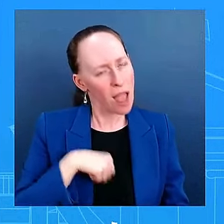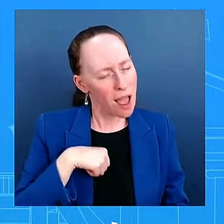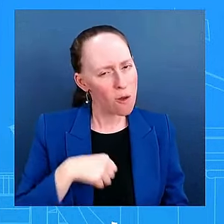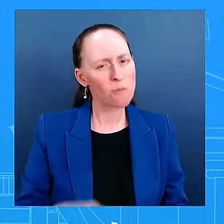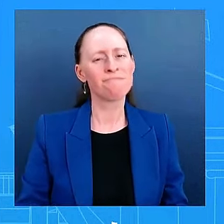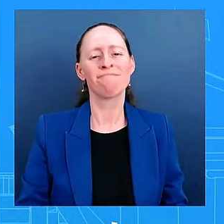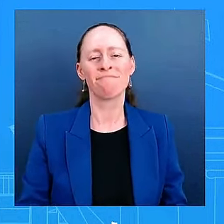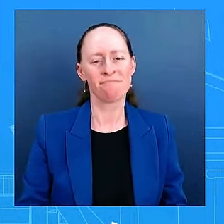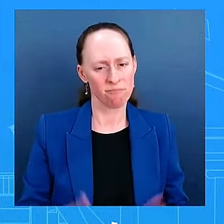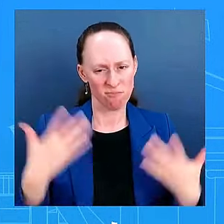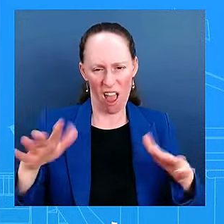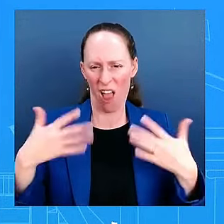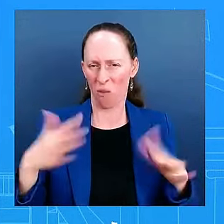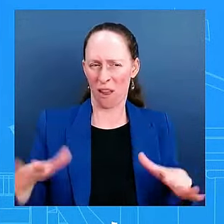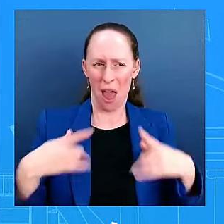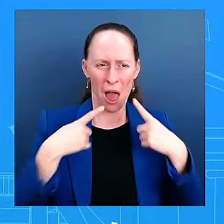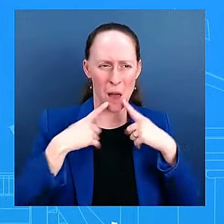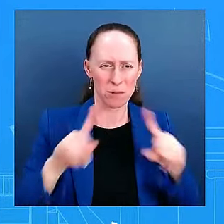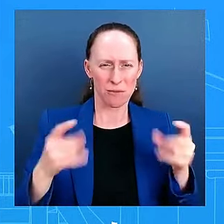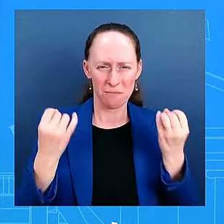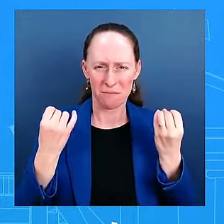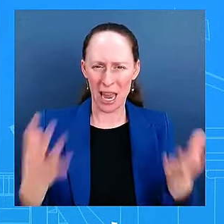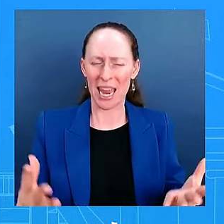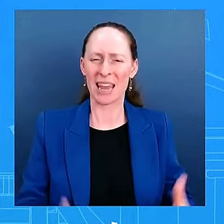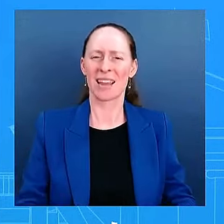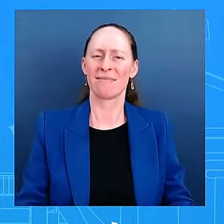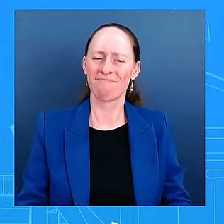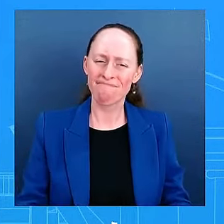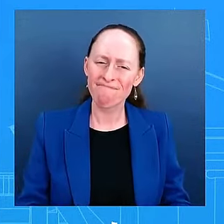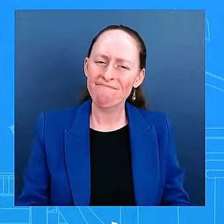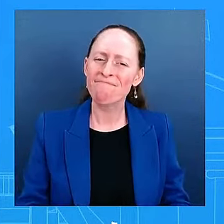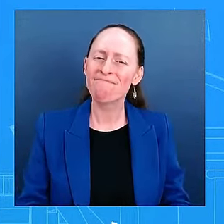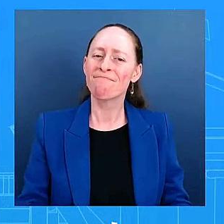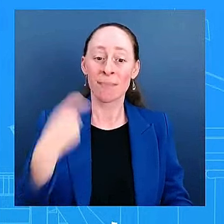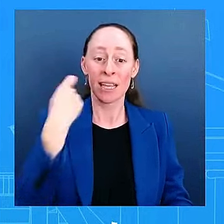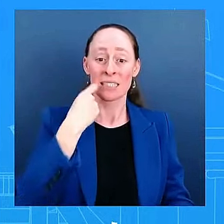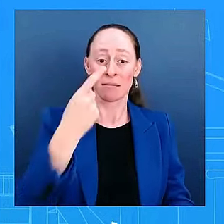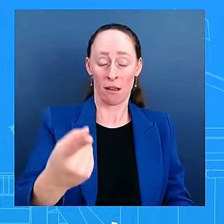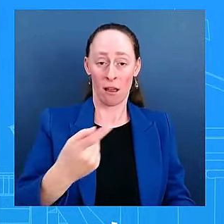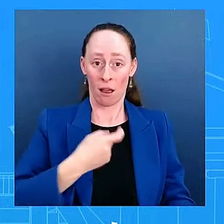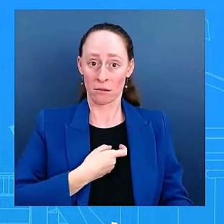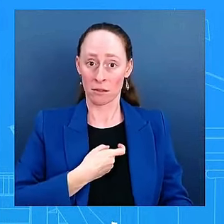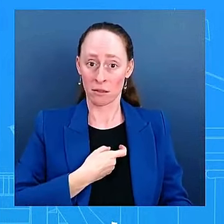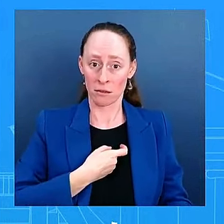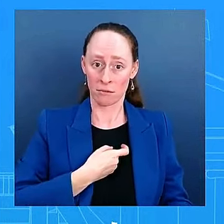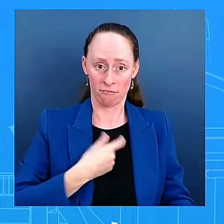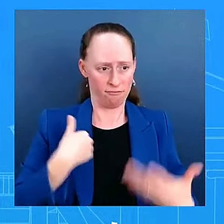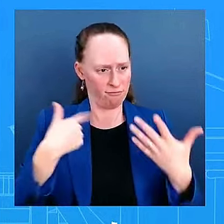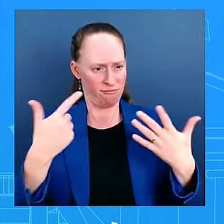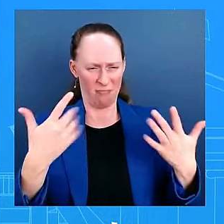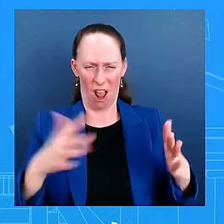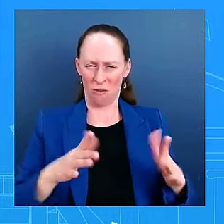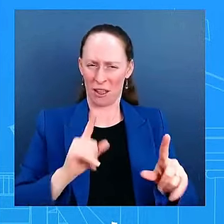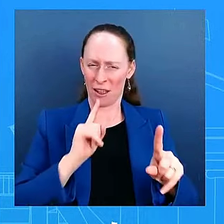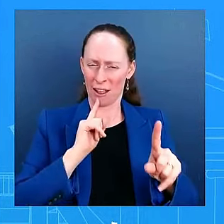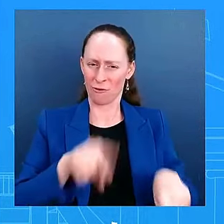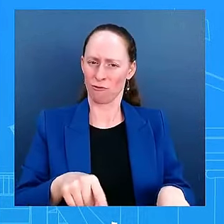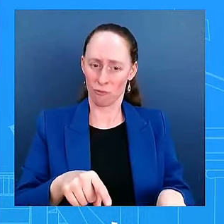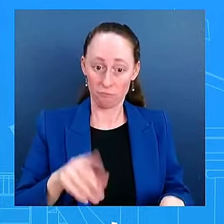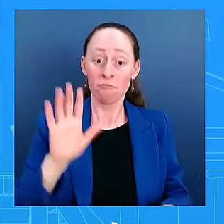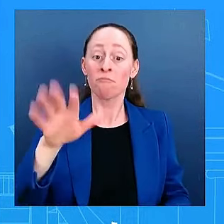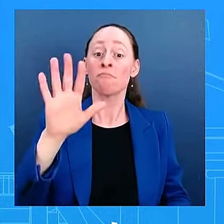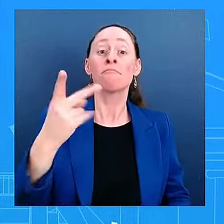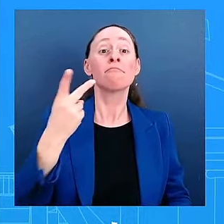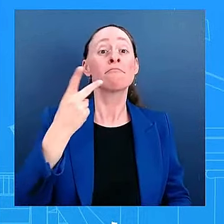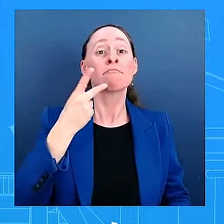was talking to Zeke or answering Zeke's question moments ago, what we saw two nights ago was certainly very much